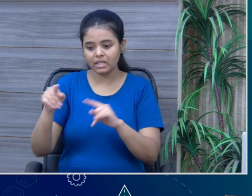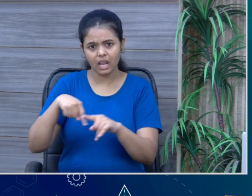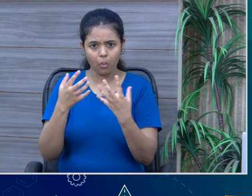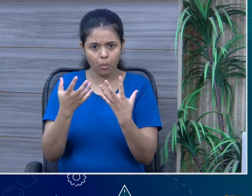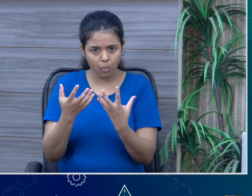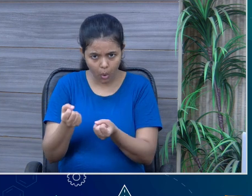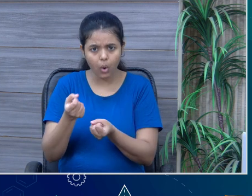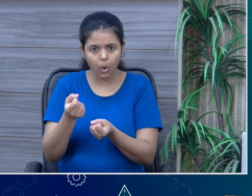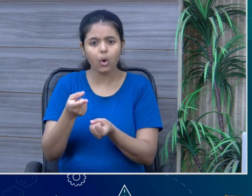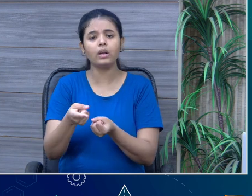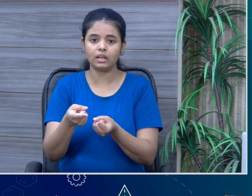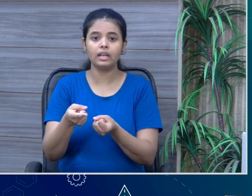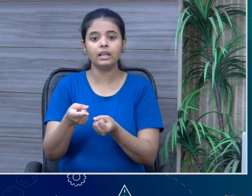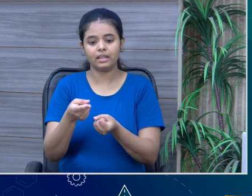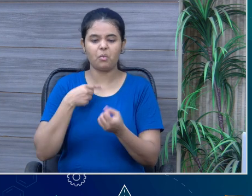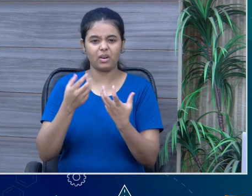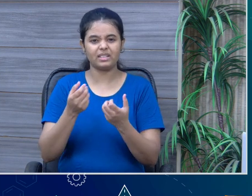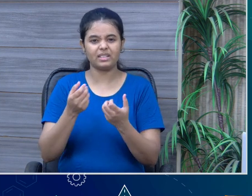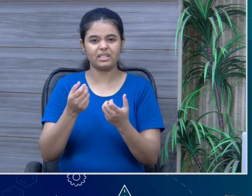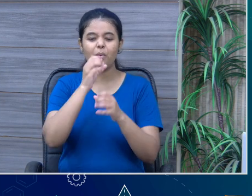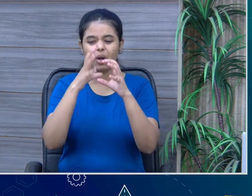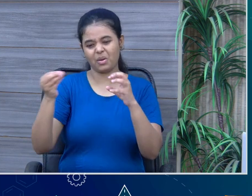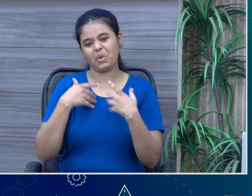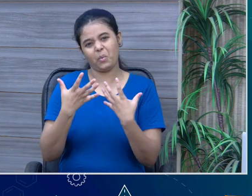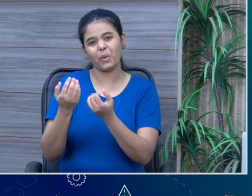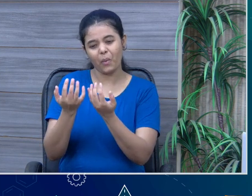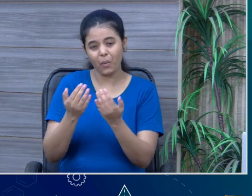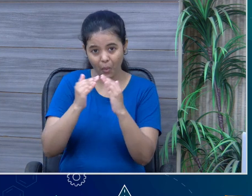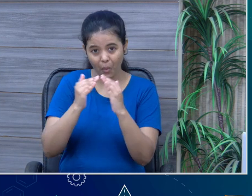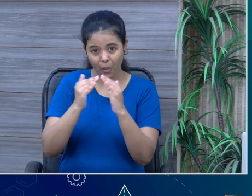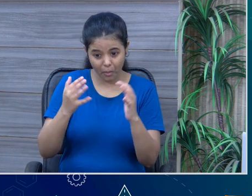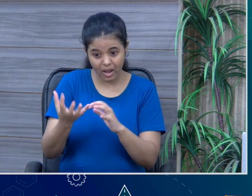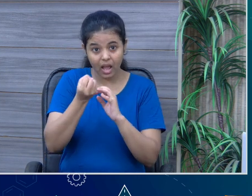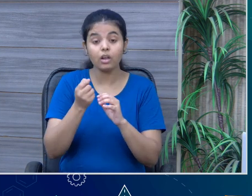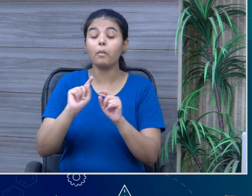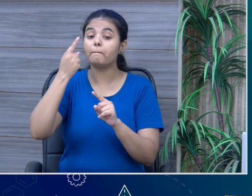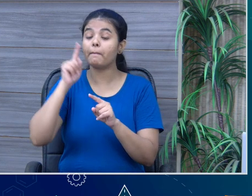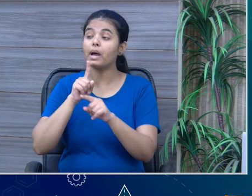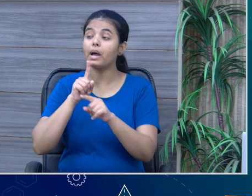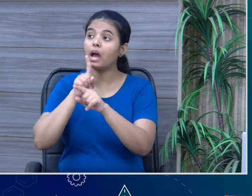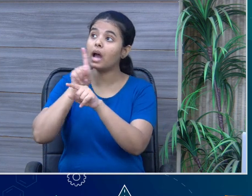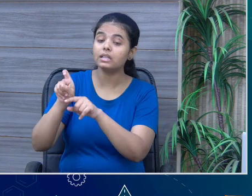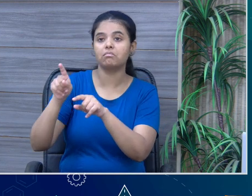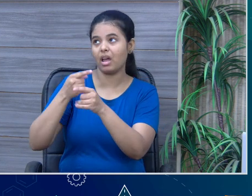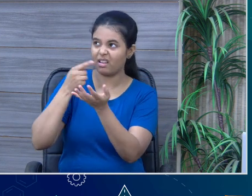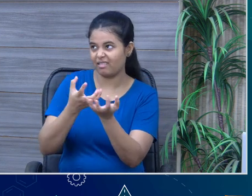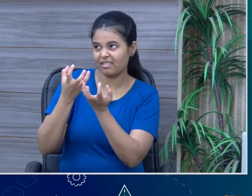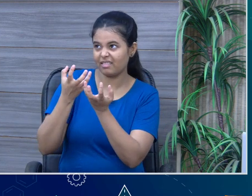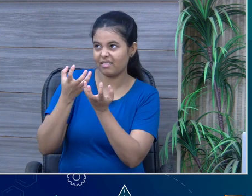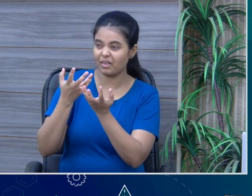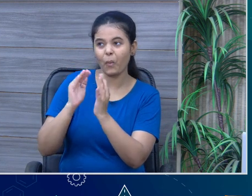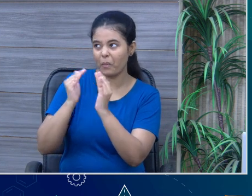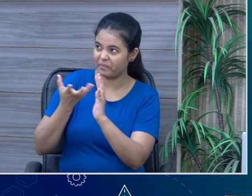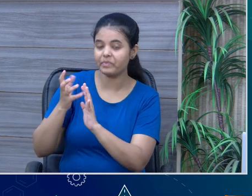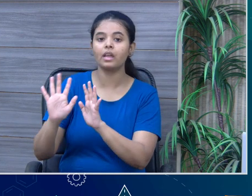under the guidance of the parents, because there is no insect in it doesn't to us at